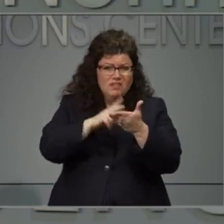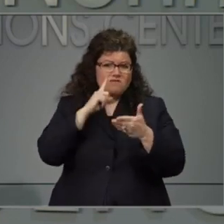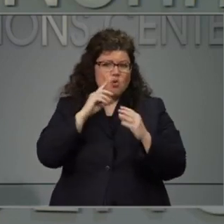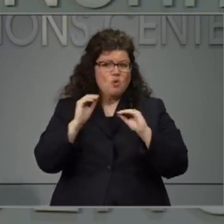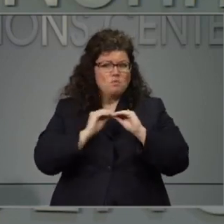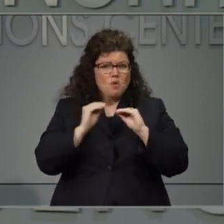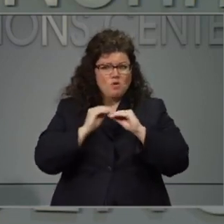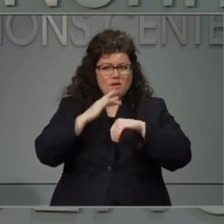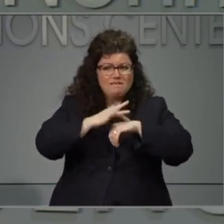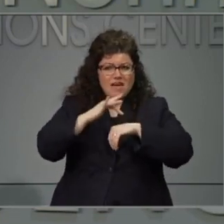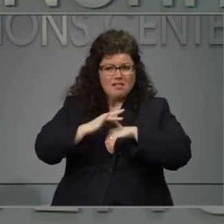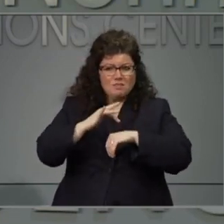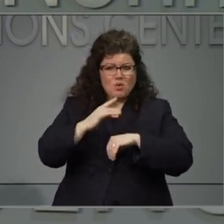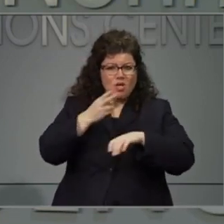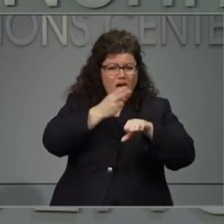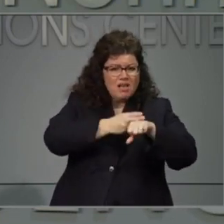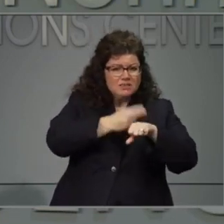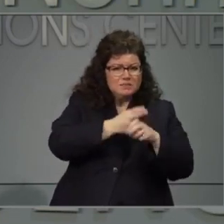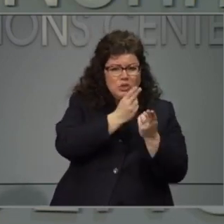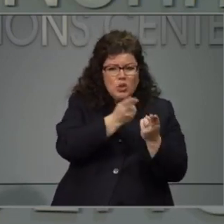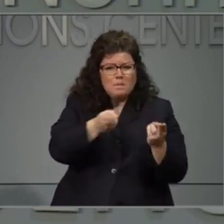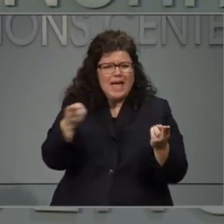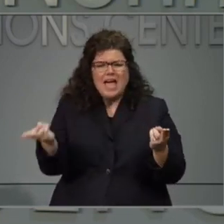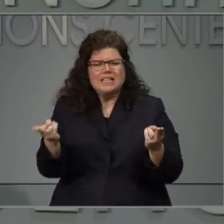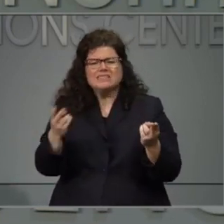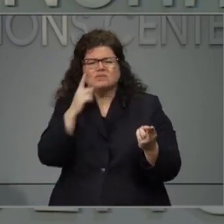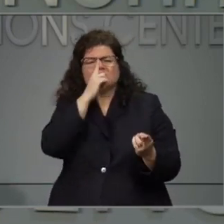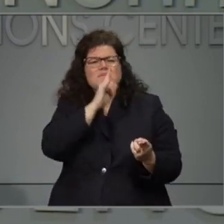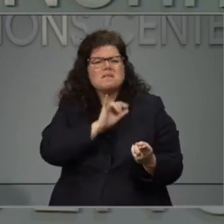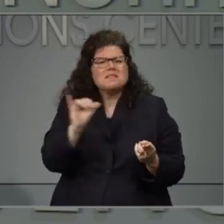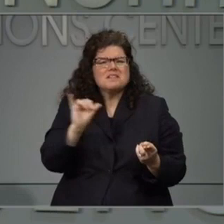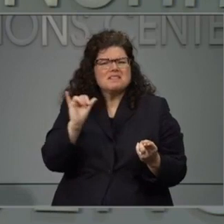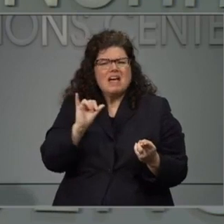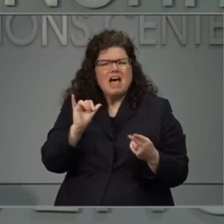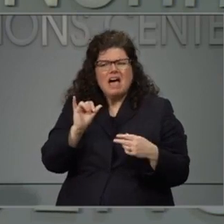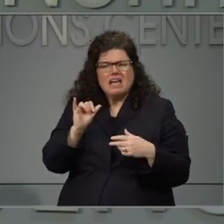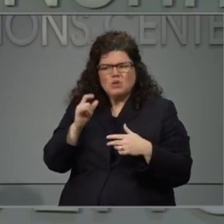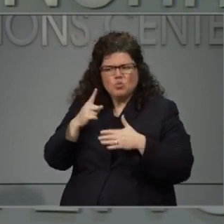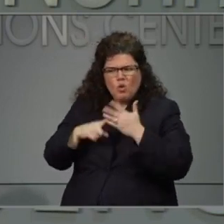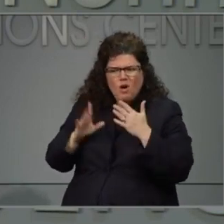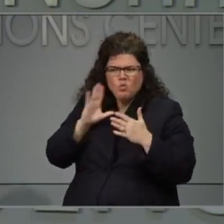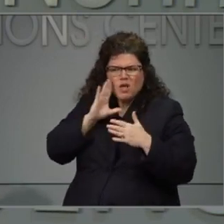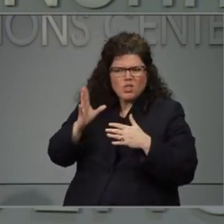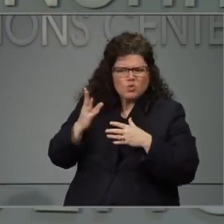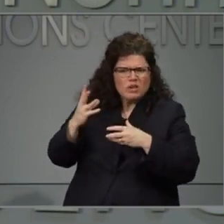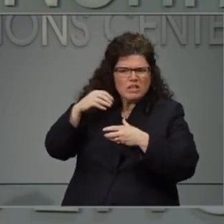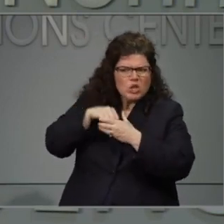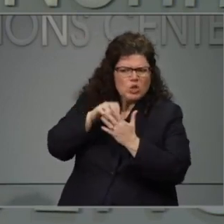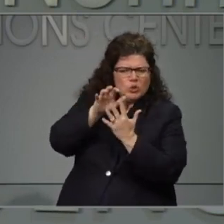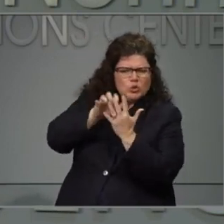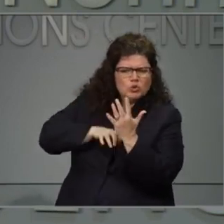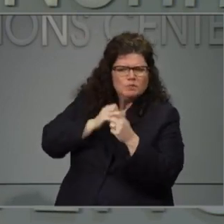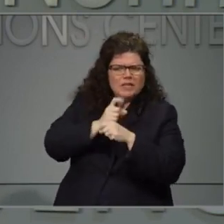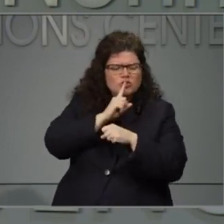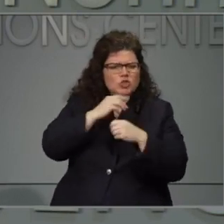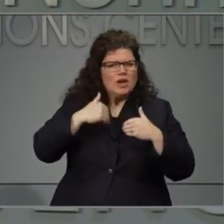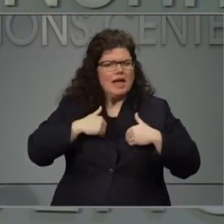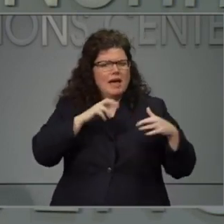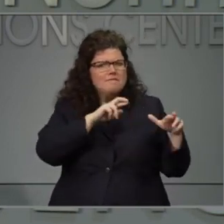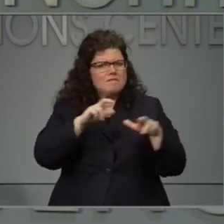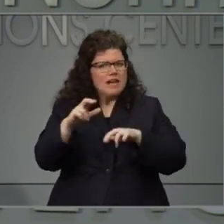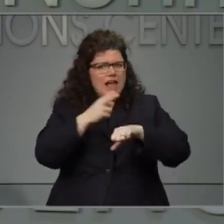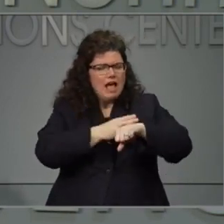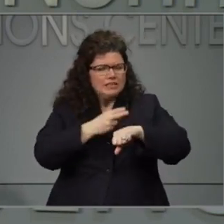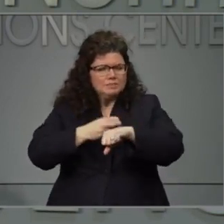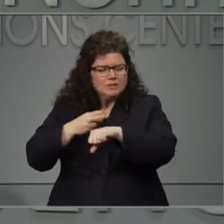what actionable items or what would actually be in an executive order like that to free up that space? And then for you